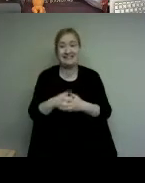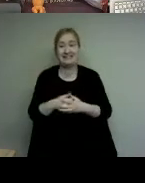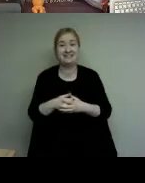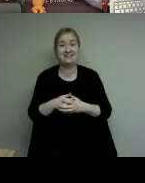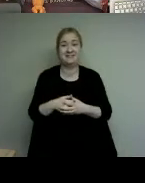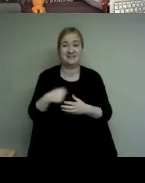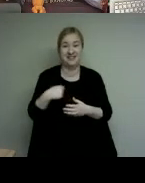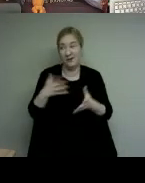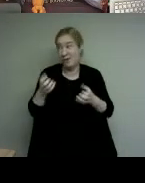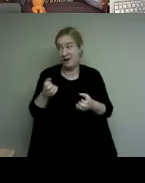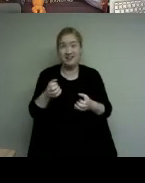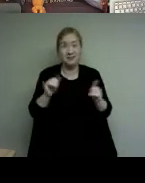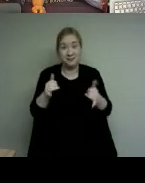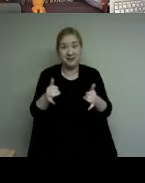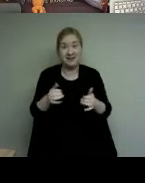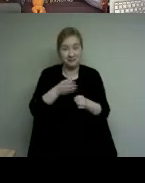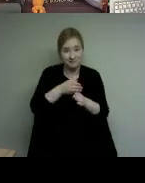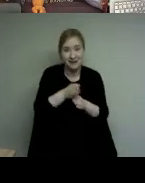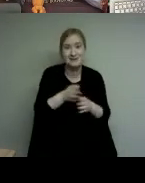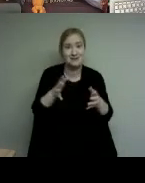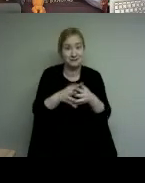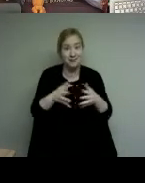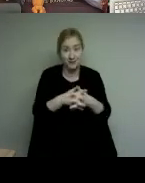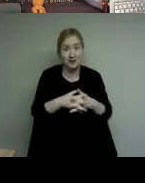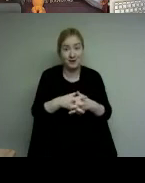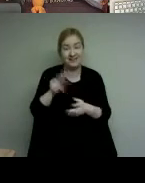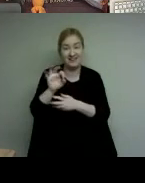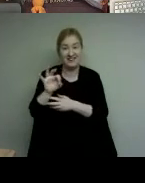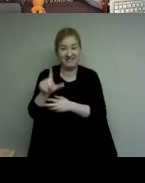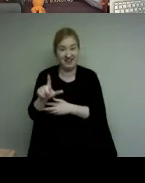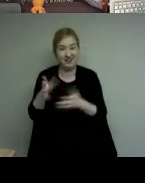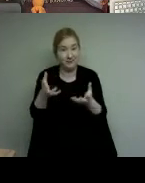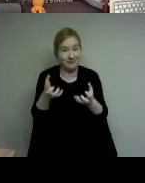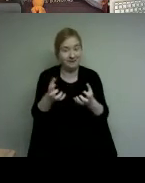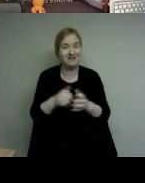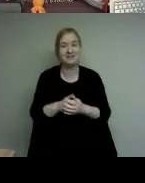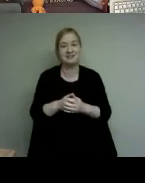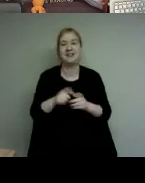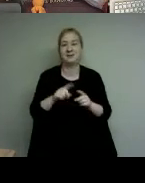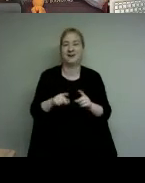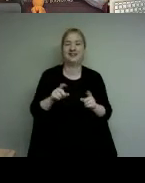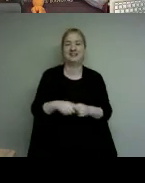professional football in the national football league however to get there to get to the national football league would